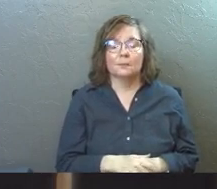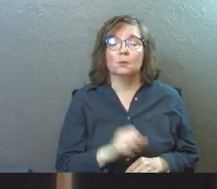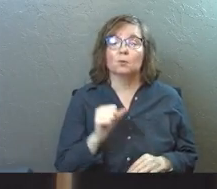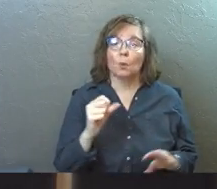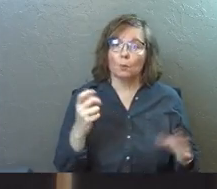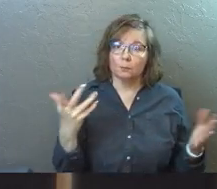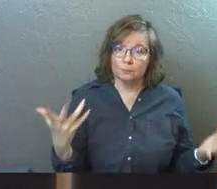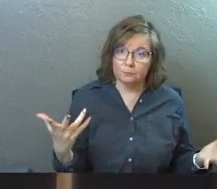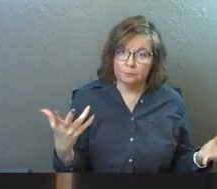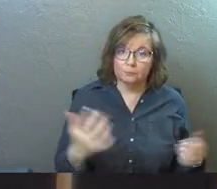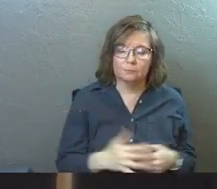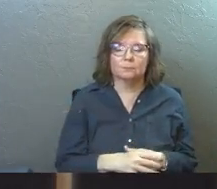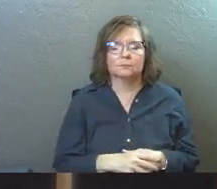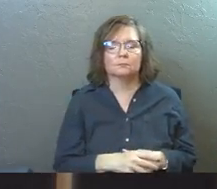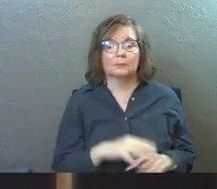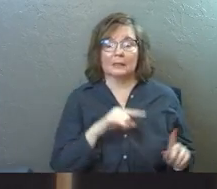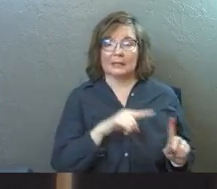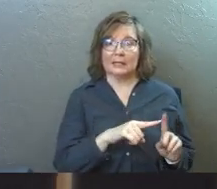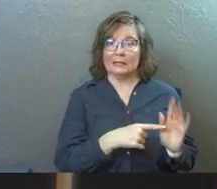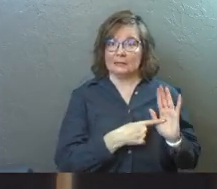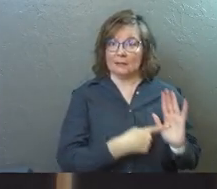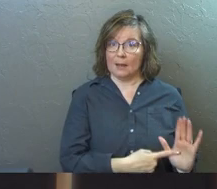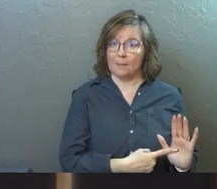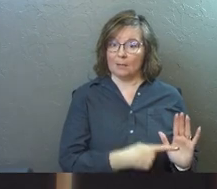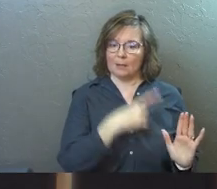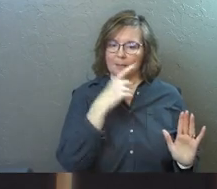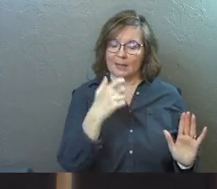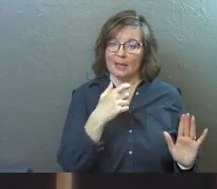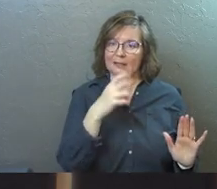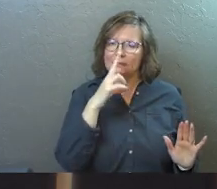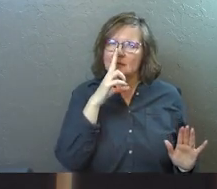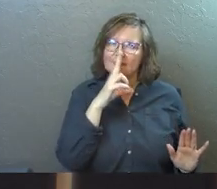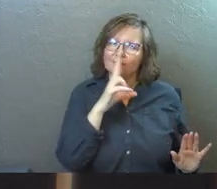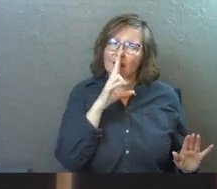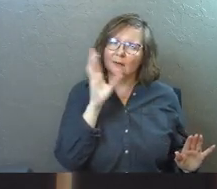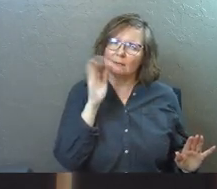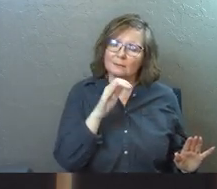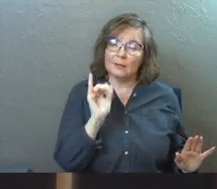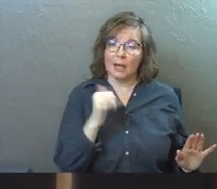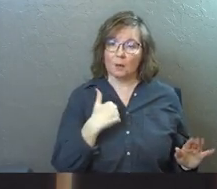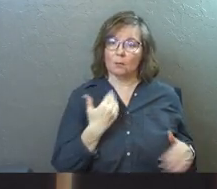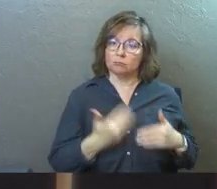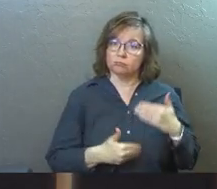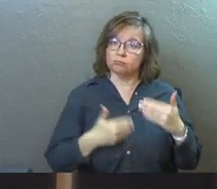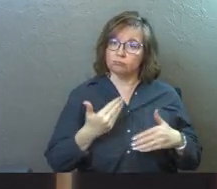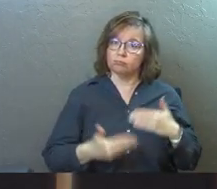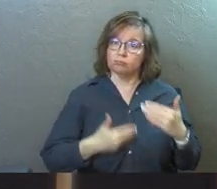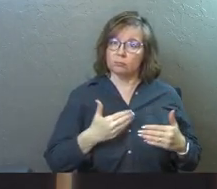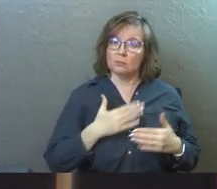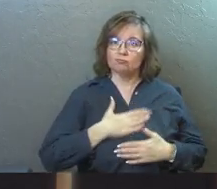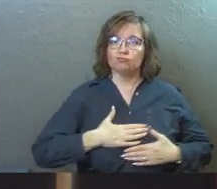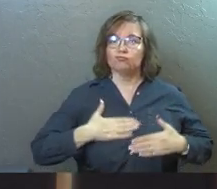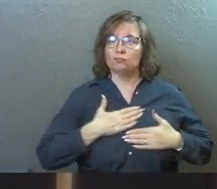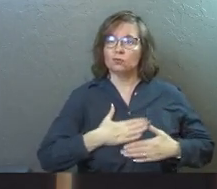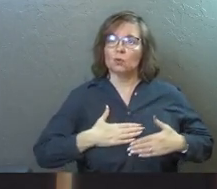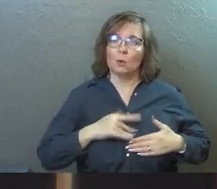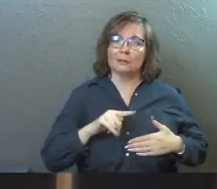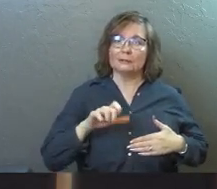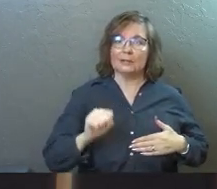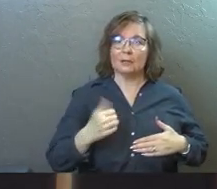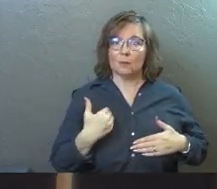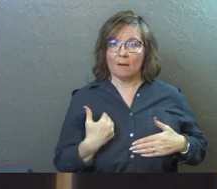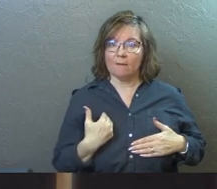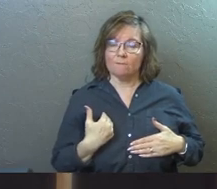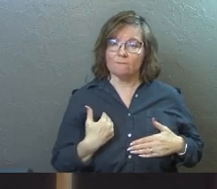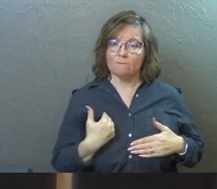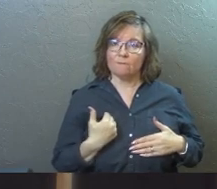So he's an example because it's funny how as we're going along, enjoying the status that we